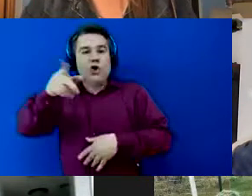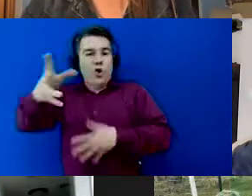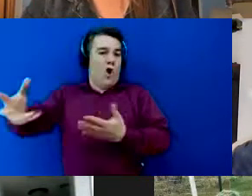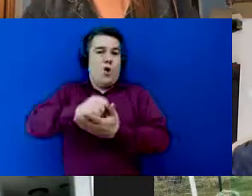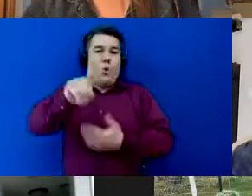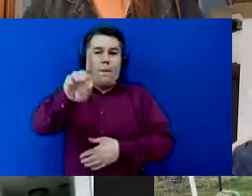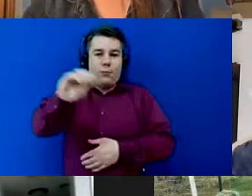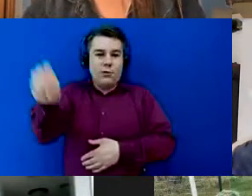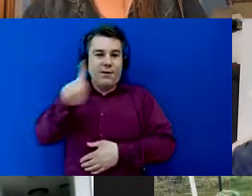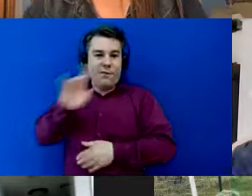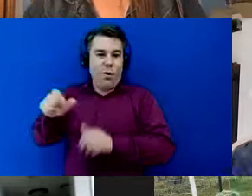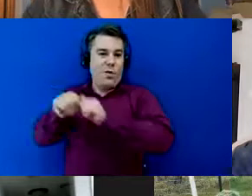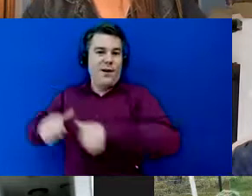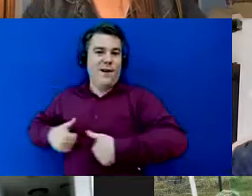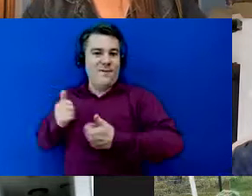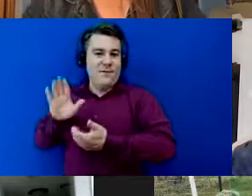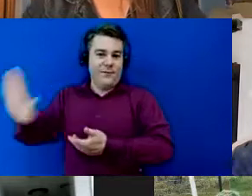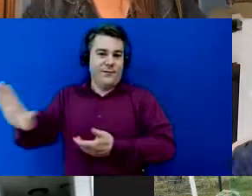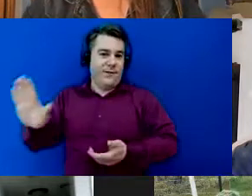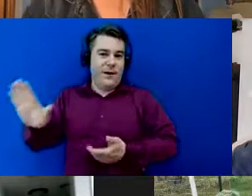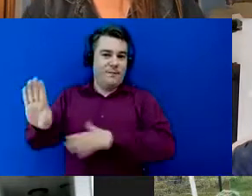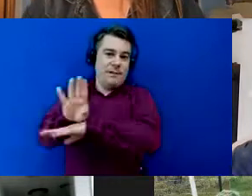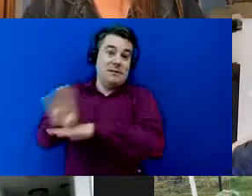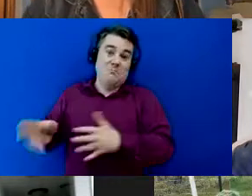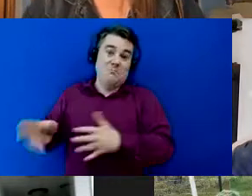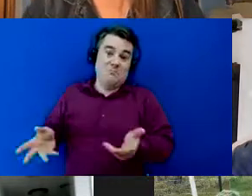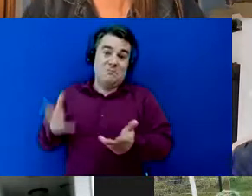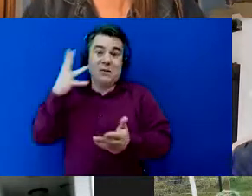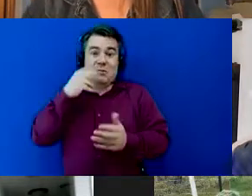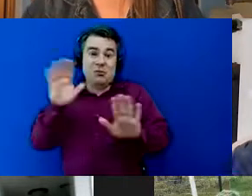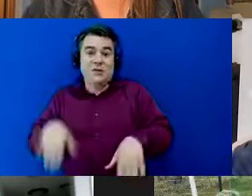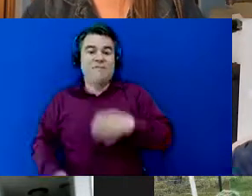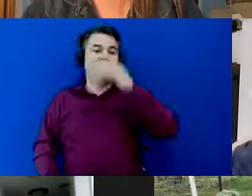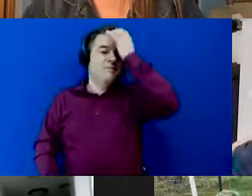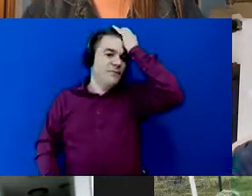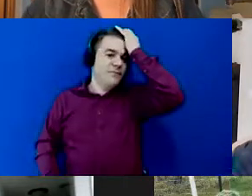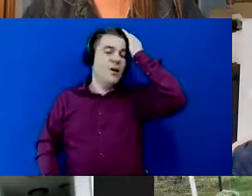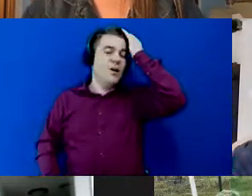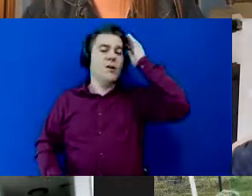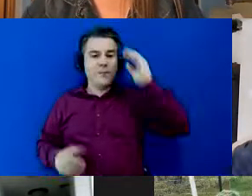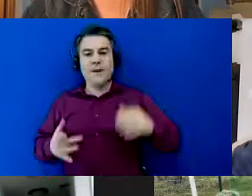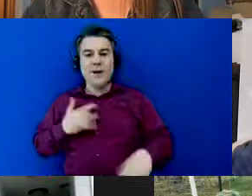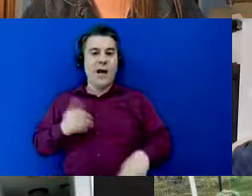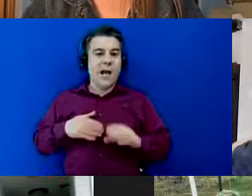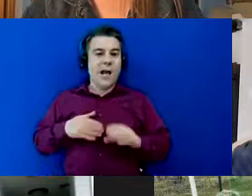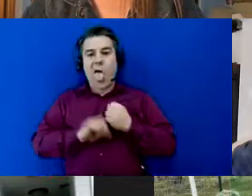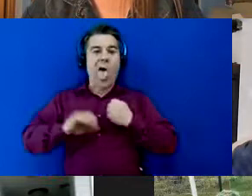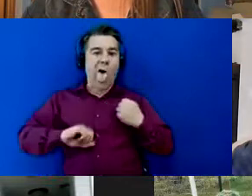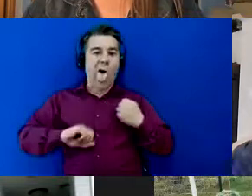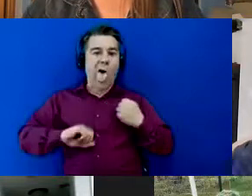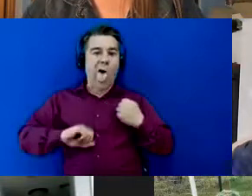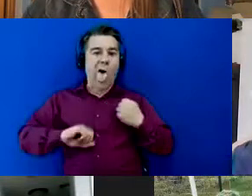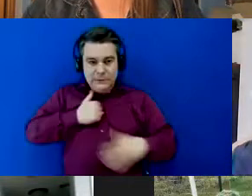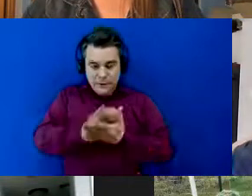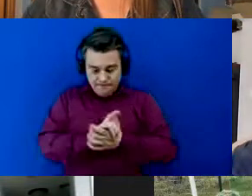life of that business so that's pretty phenomenal okay i feel like i'm rambling i apologize all right let me go back